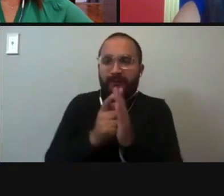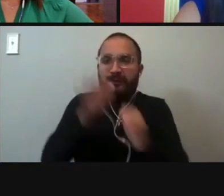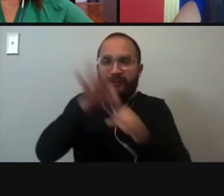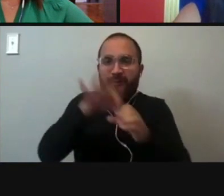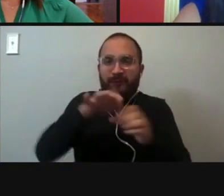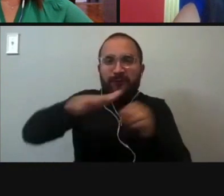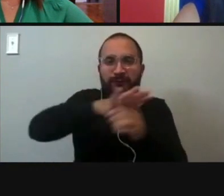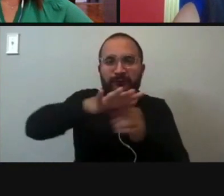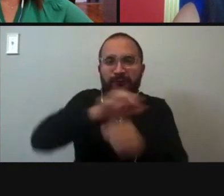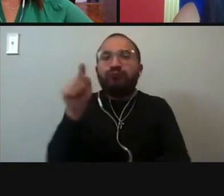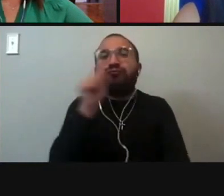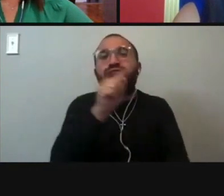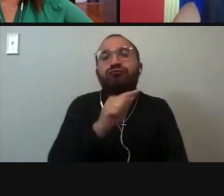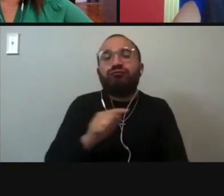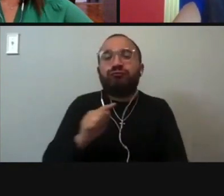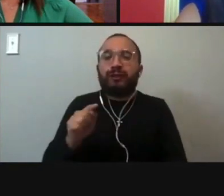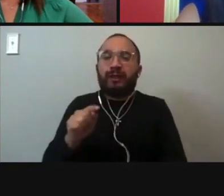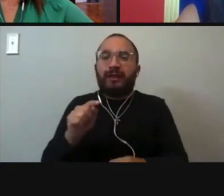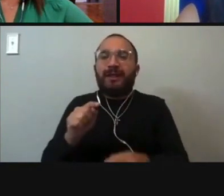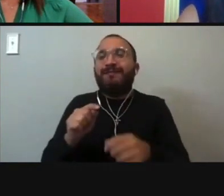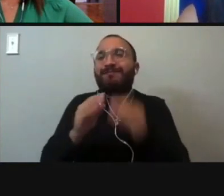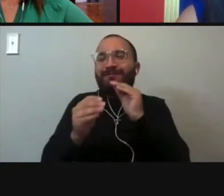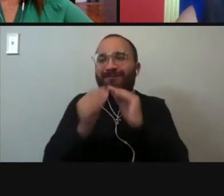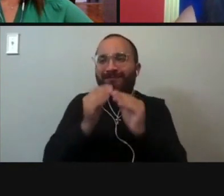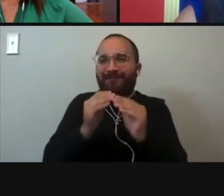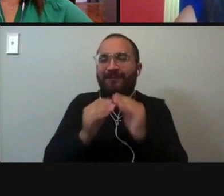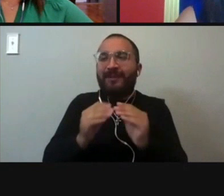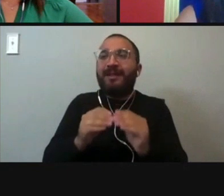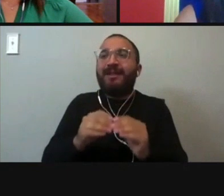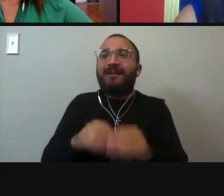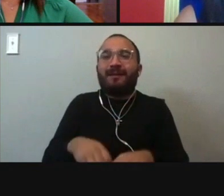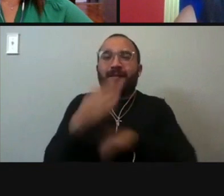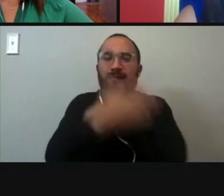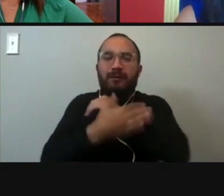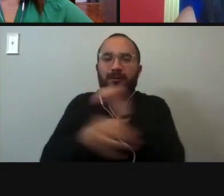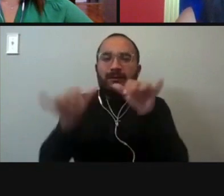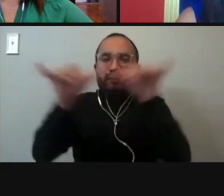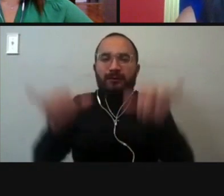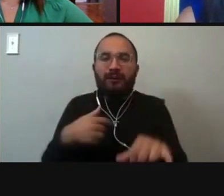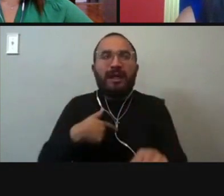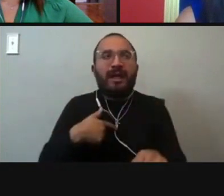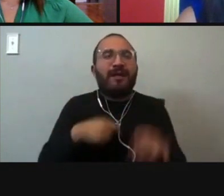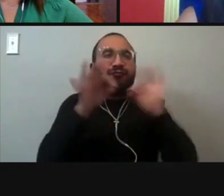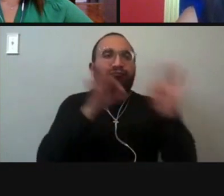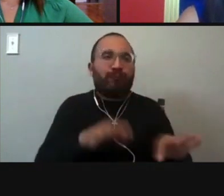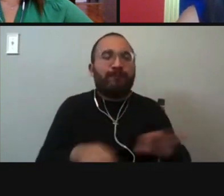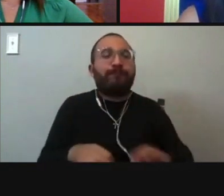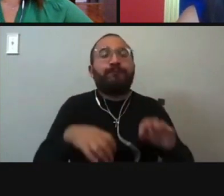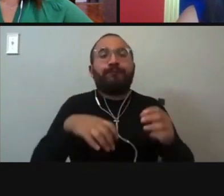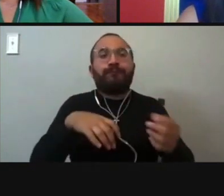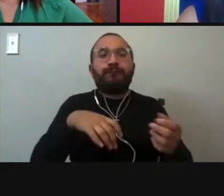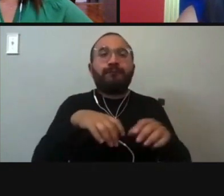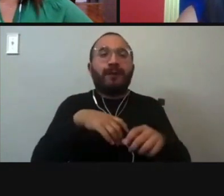funding for the Bear County election system? I've been, I've been talking about voter suppression for the last four years, but it's been,